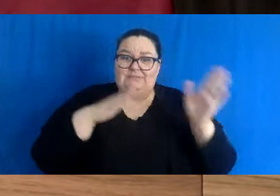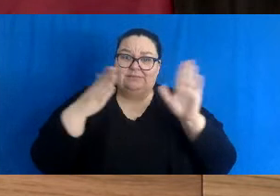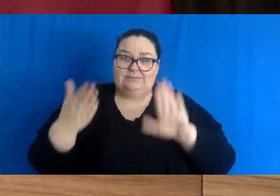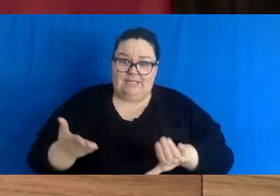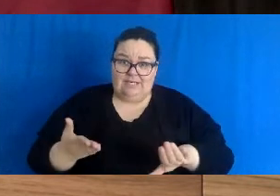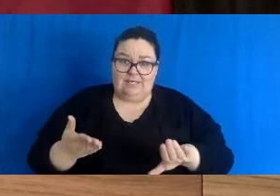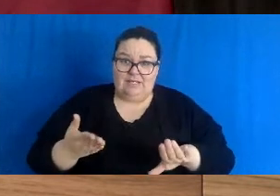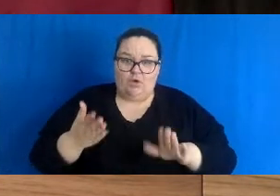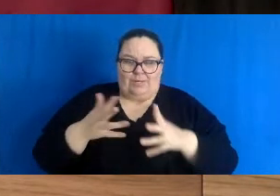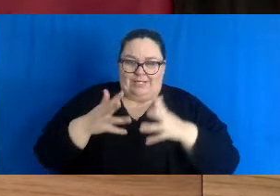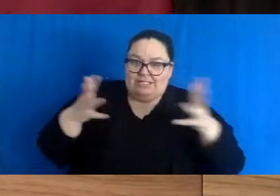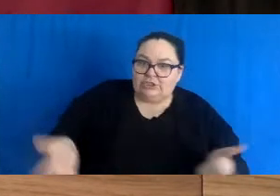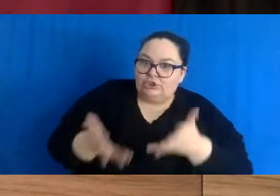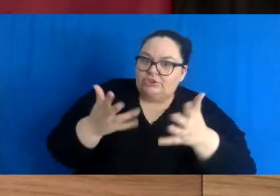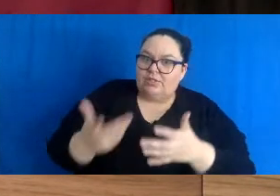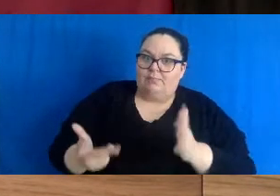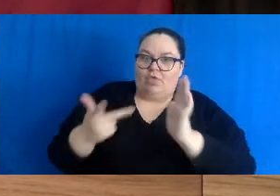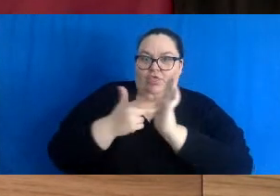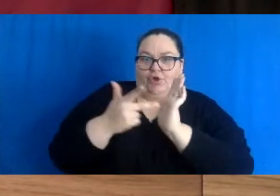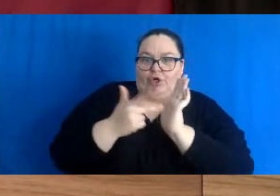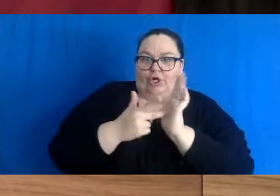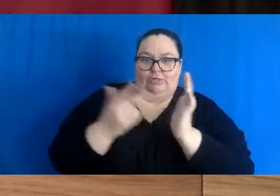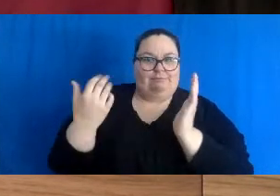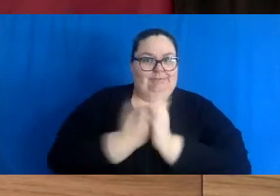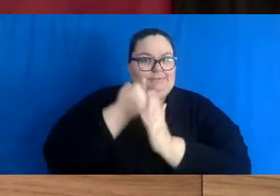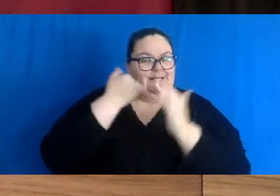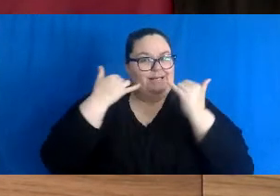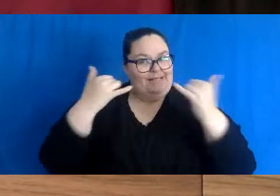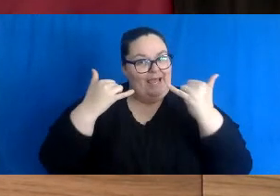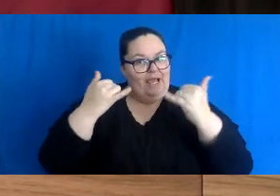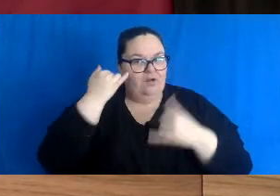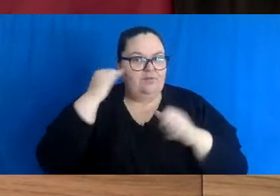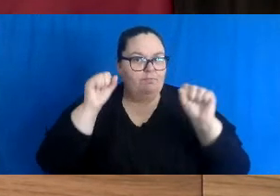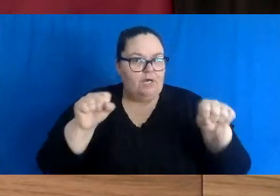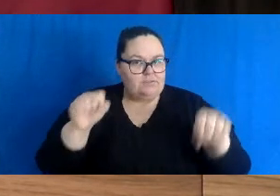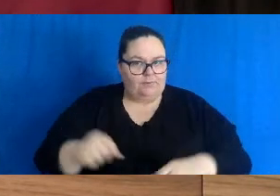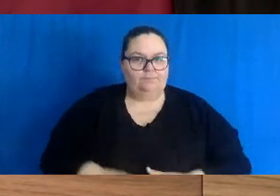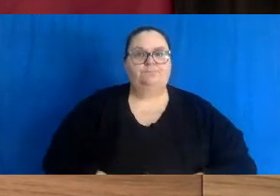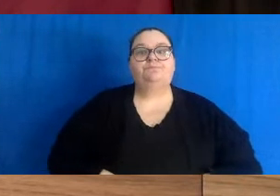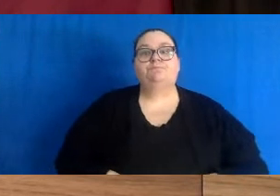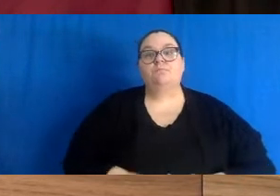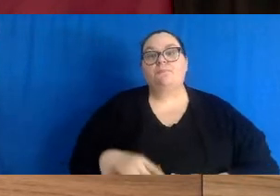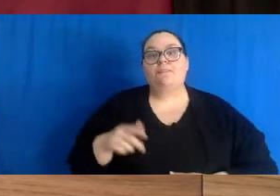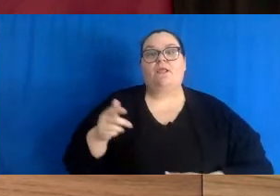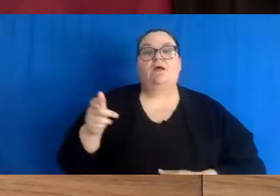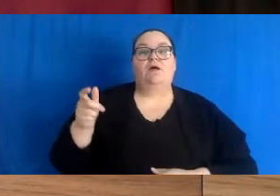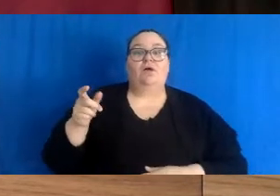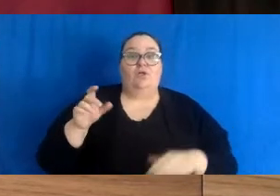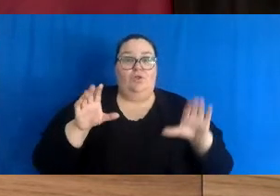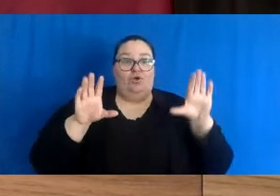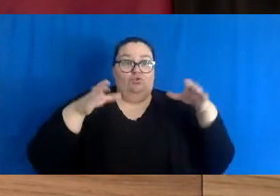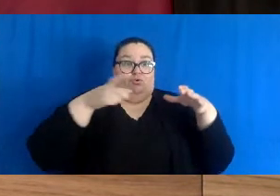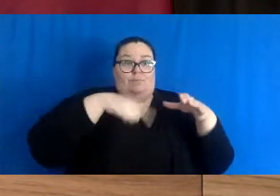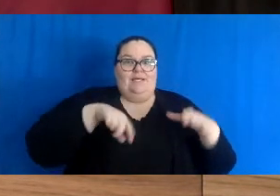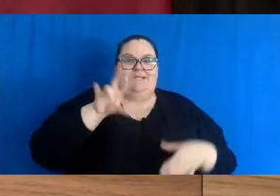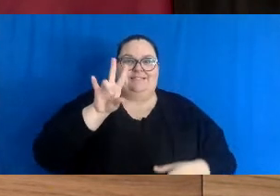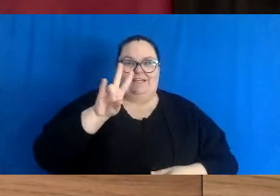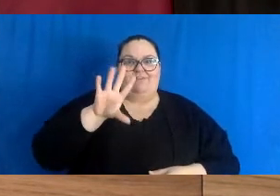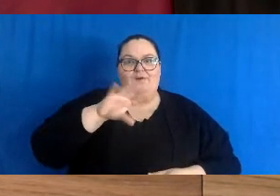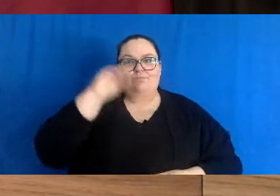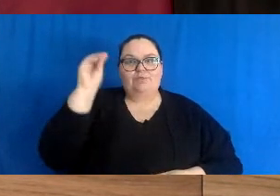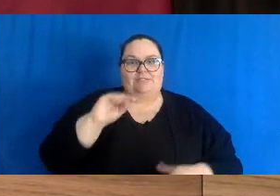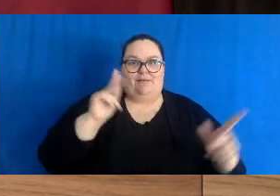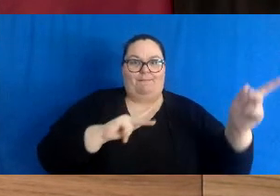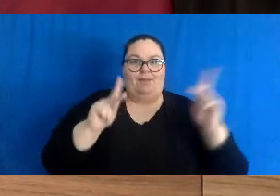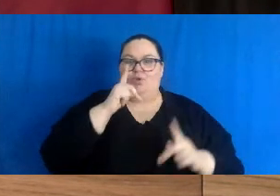also encouraged to get boosted as soon as possible. Together, these groups make up almost 75% of New Brunswickers now